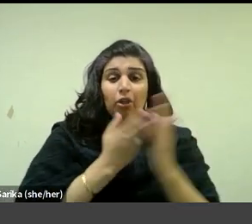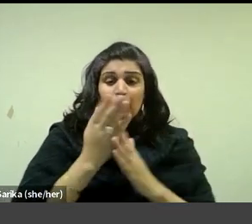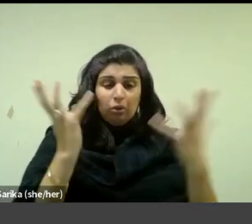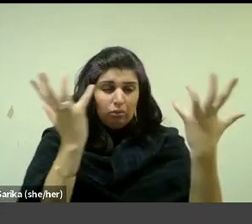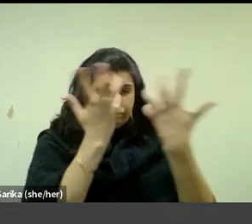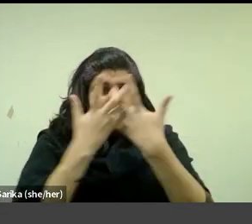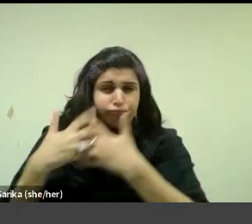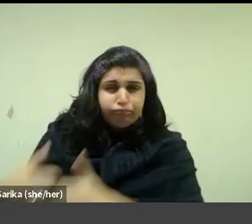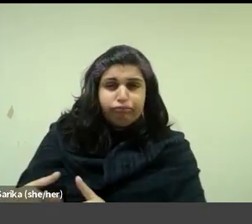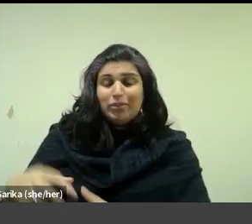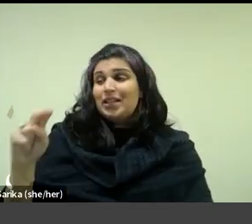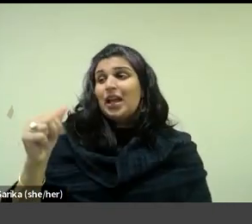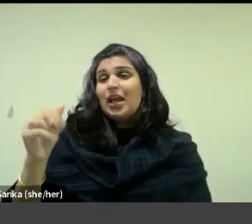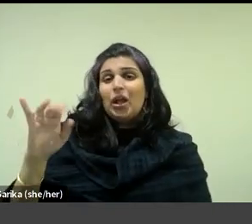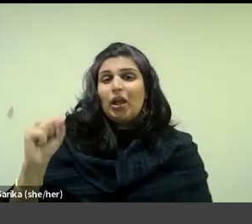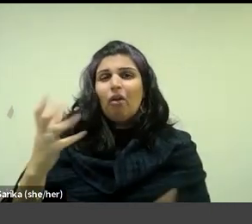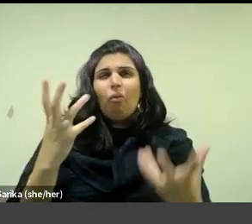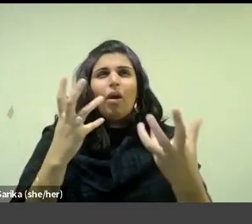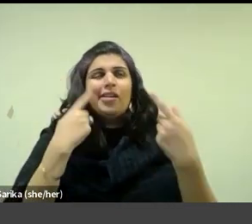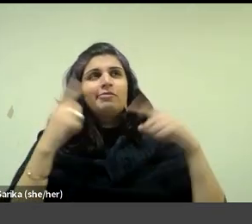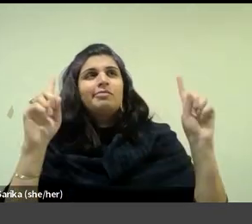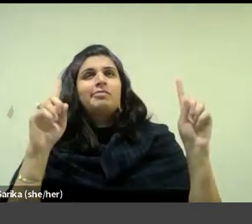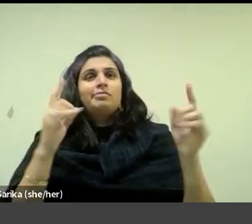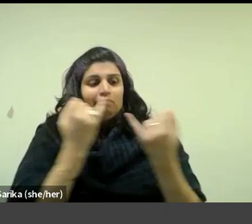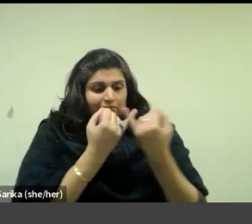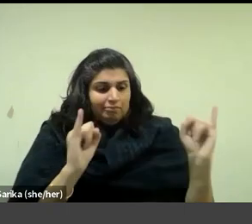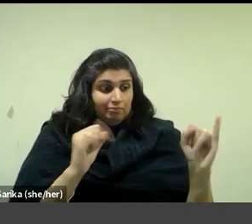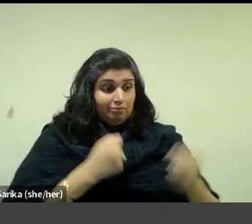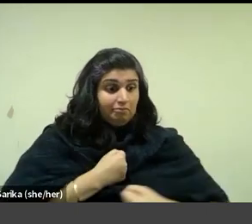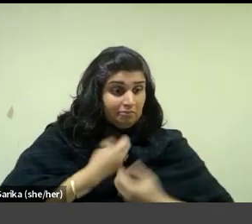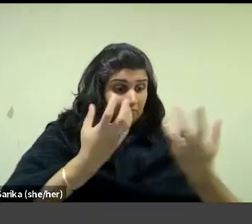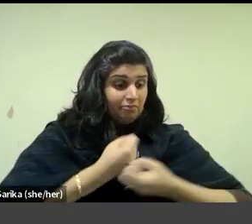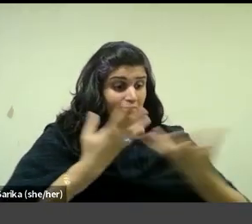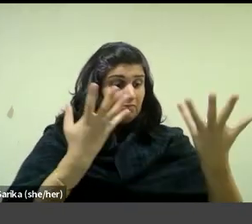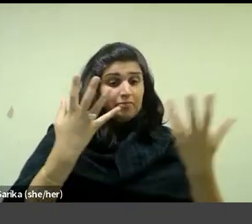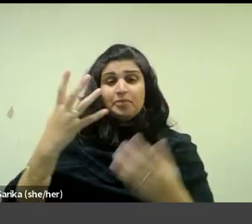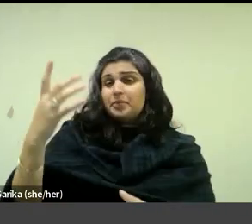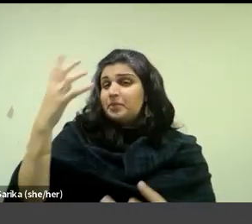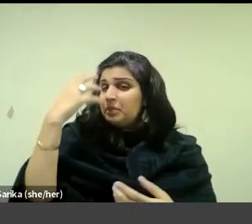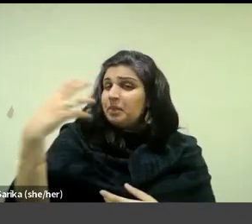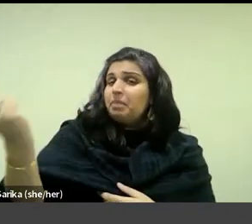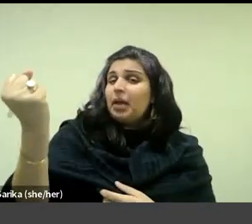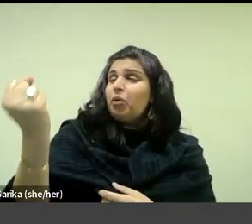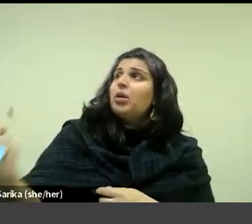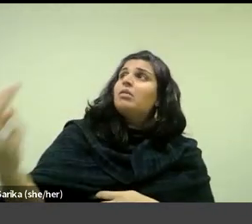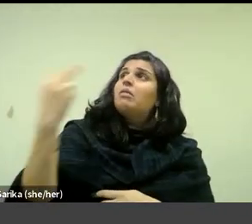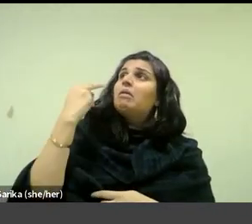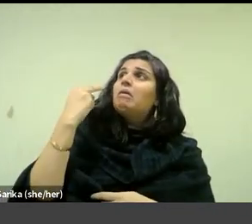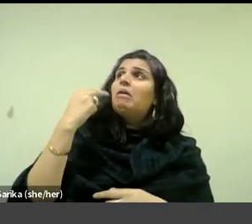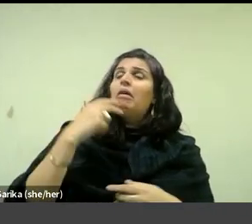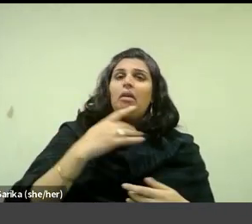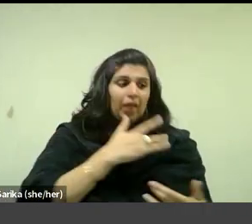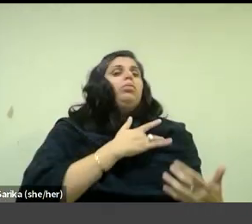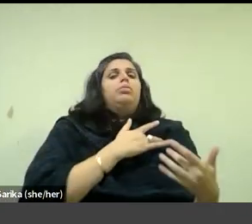visual expression of individual emotions and memories as stimulated by the observable world.